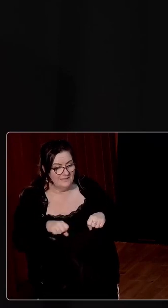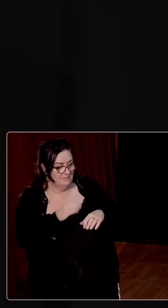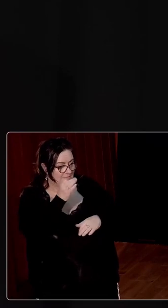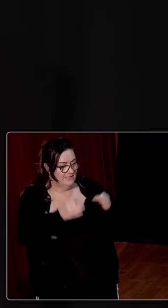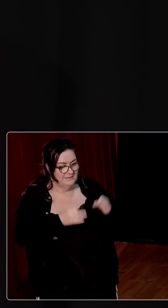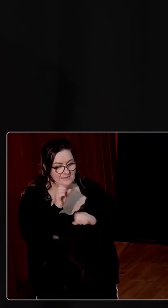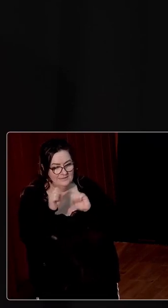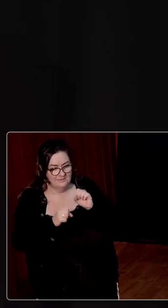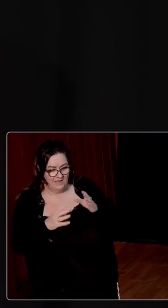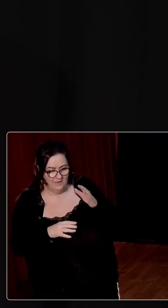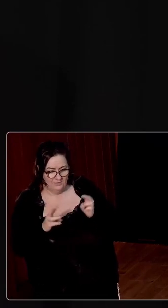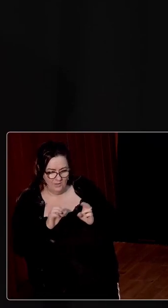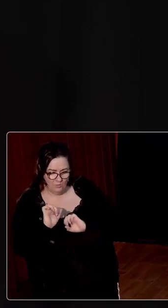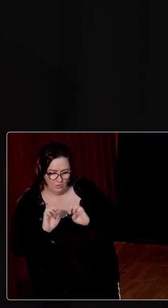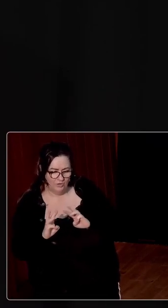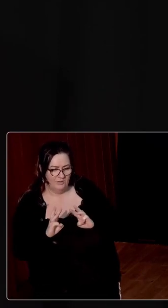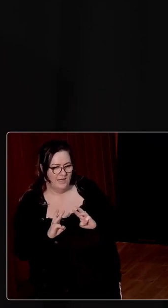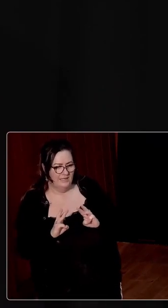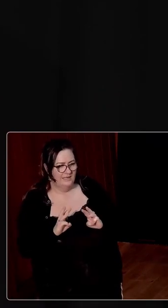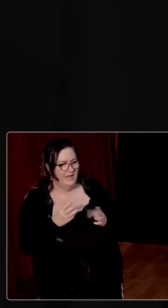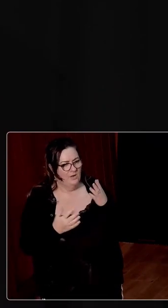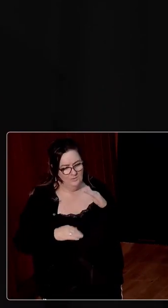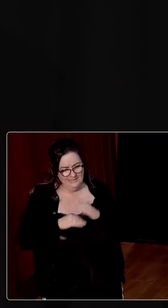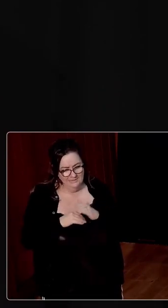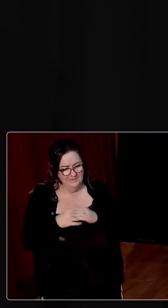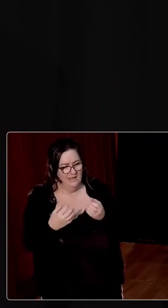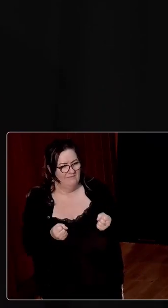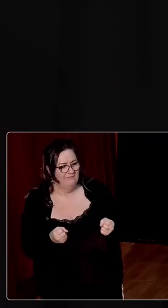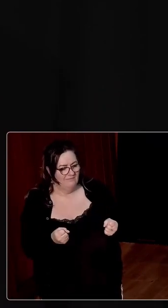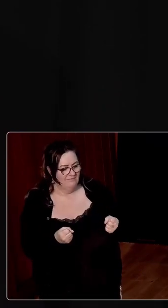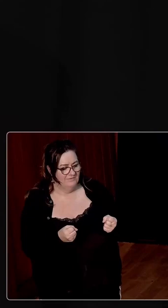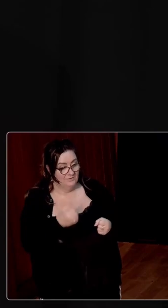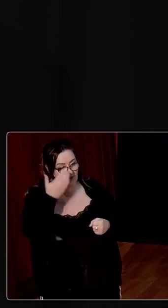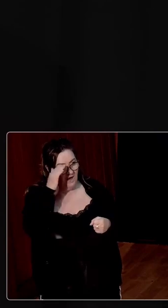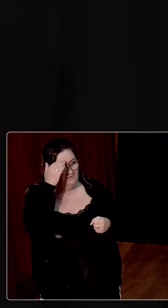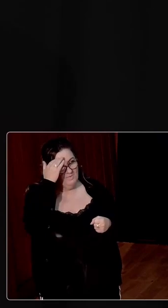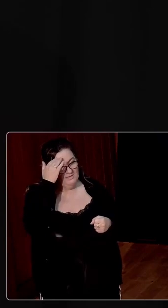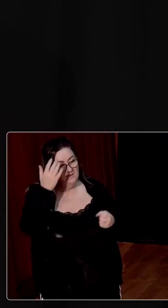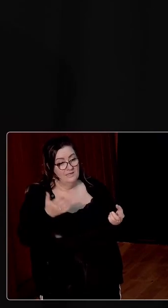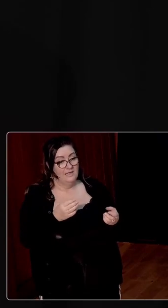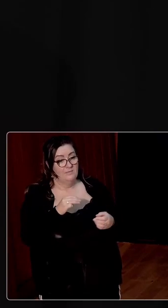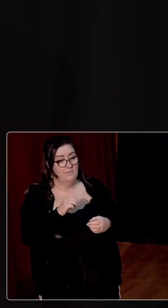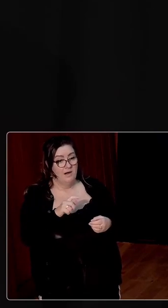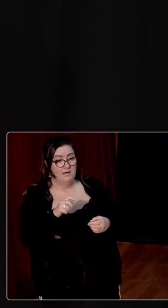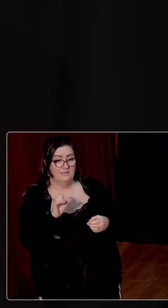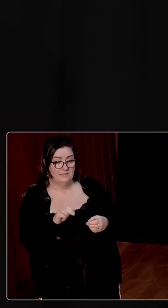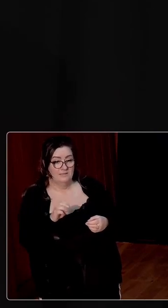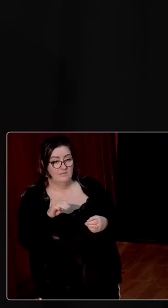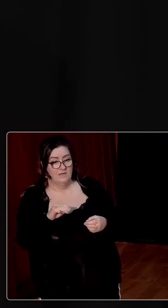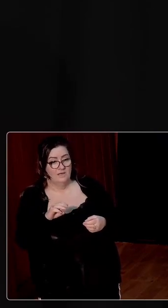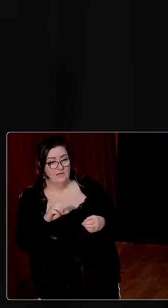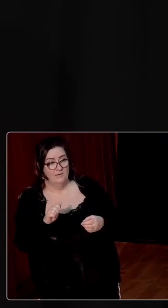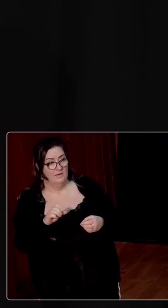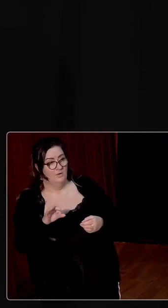how they were also self limiting. So I think that's really to try and understand the Irish mentality. I mean, Martin McGuire's done some really interesting work on the